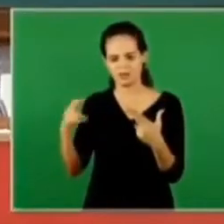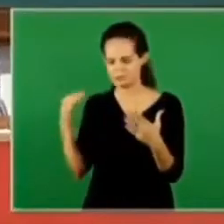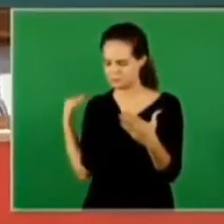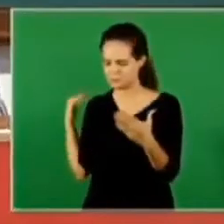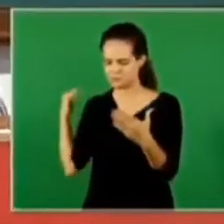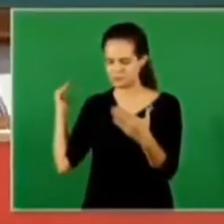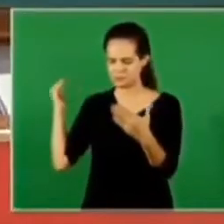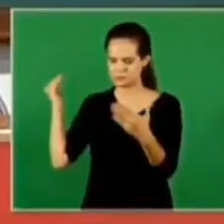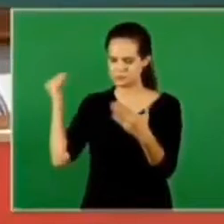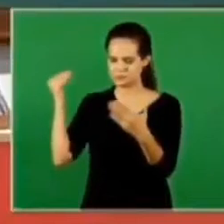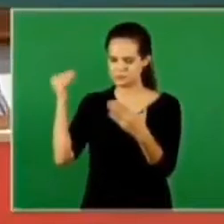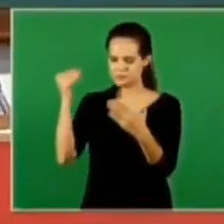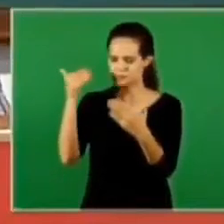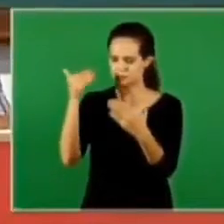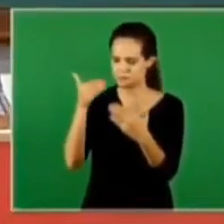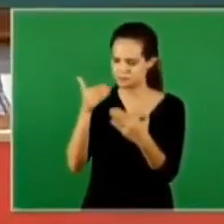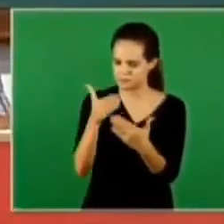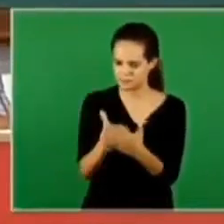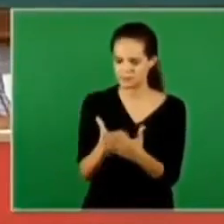if walk in the light